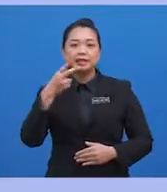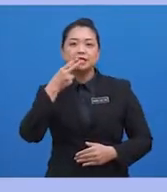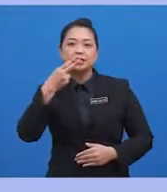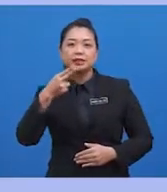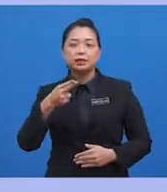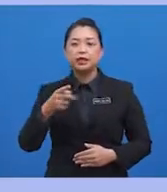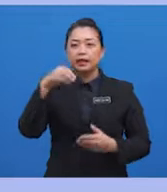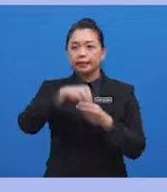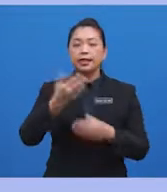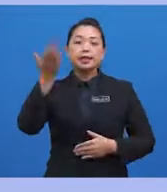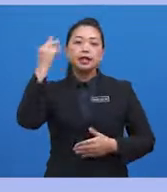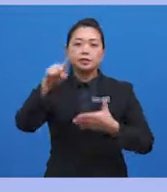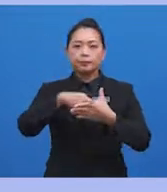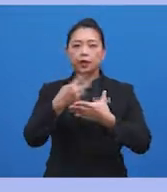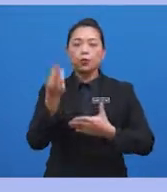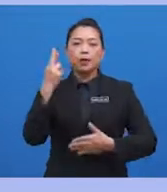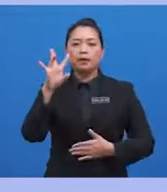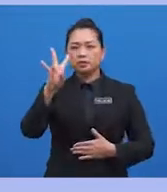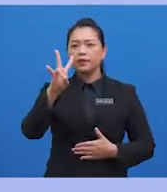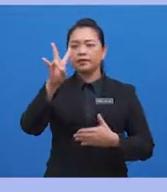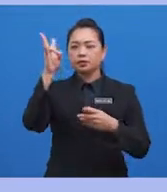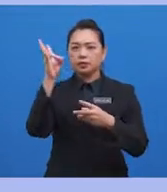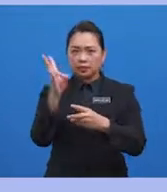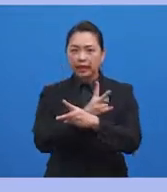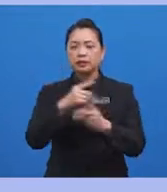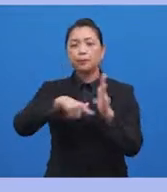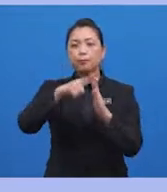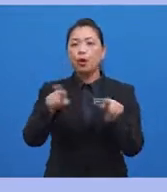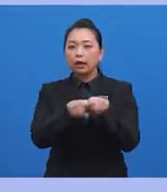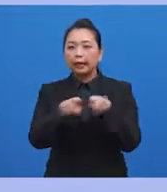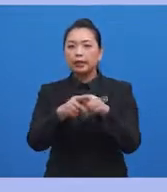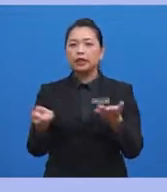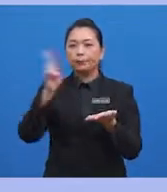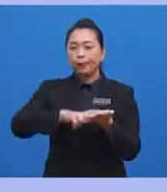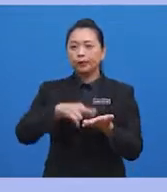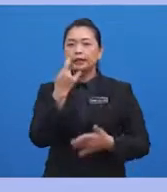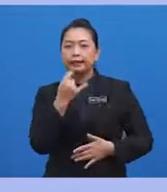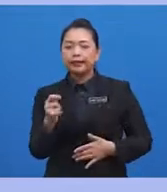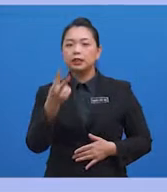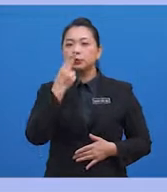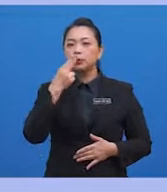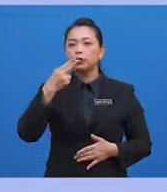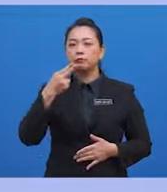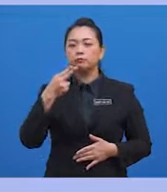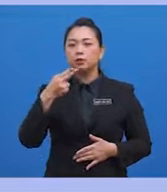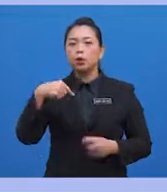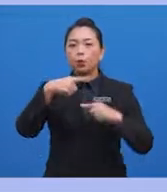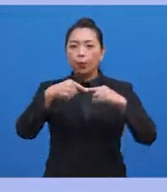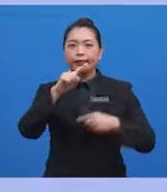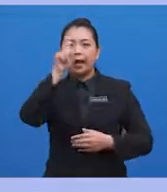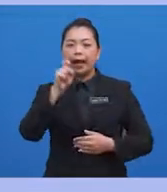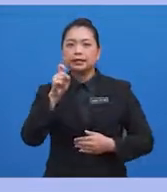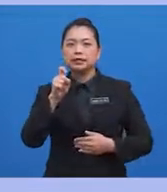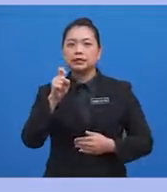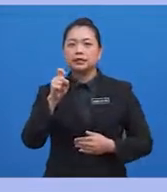e-cigarettes in the last month were about seven times more likely to report that they smoked cigarettes when asked